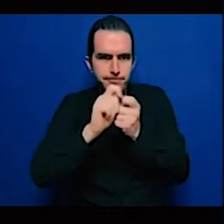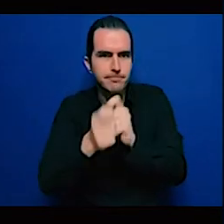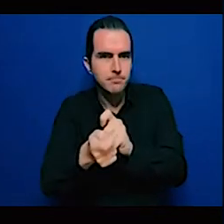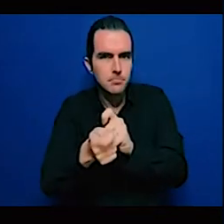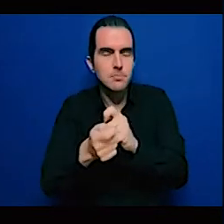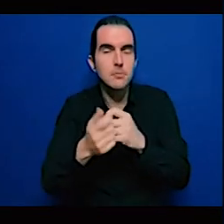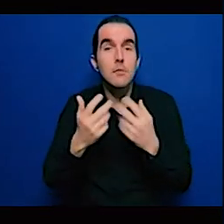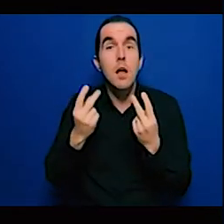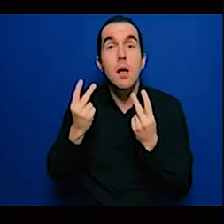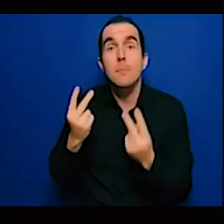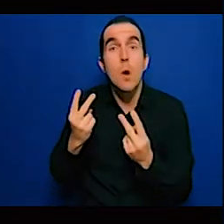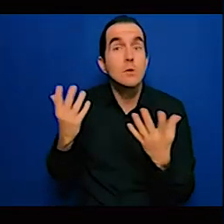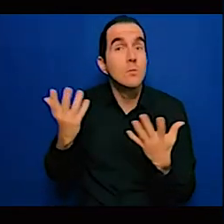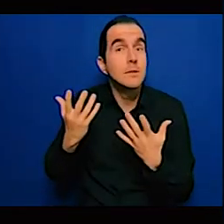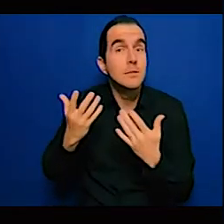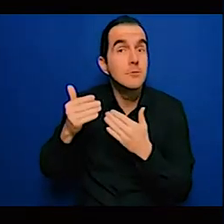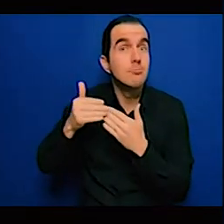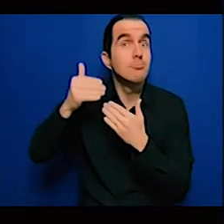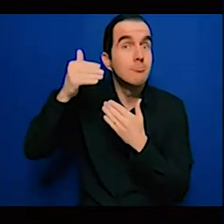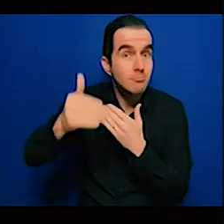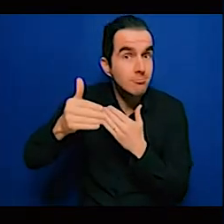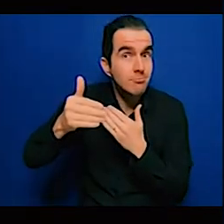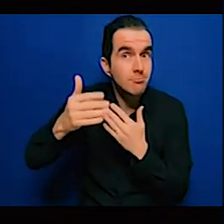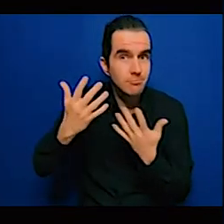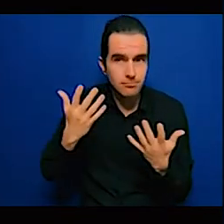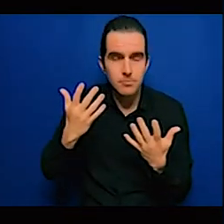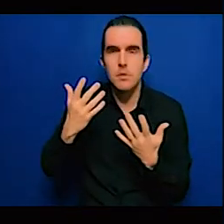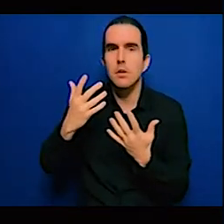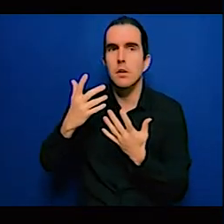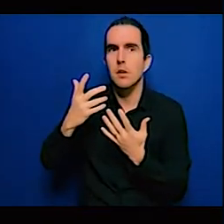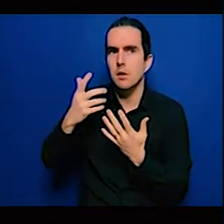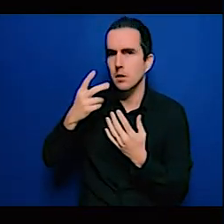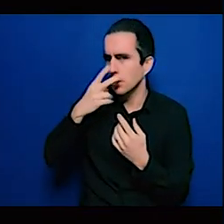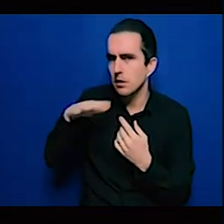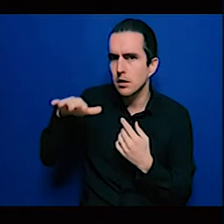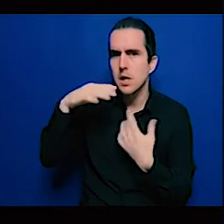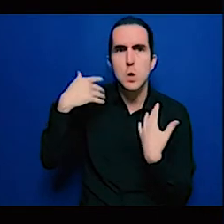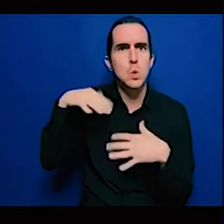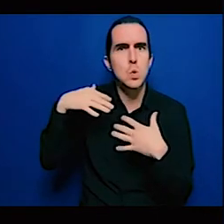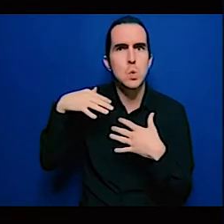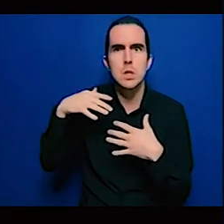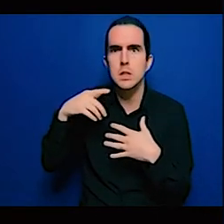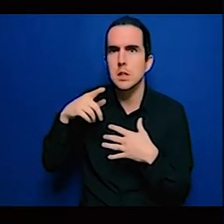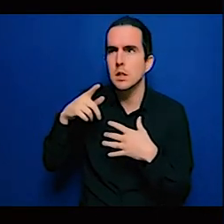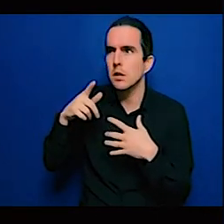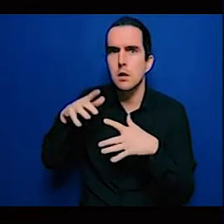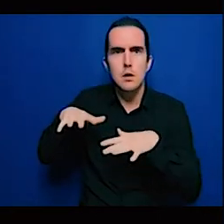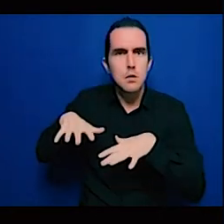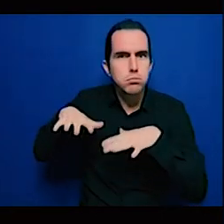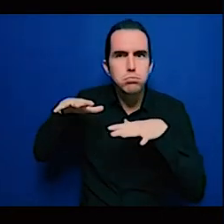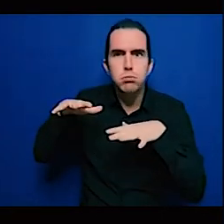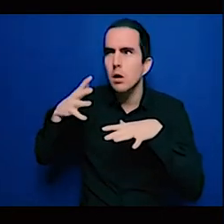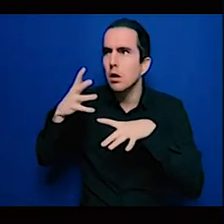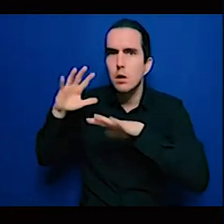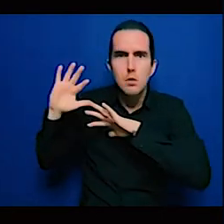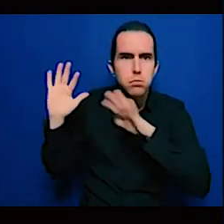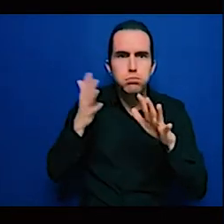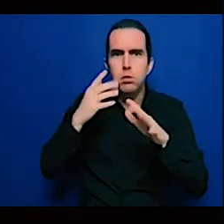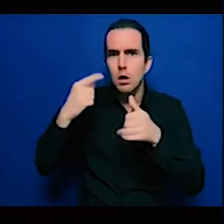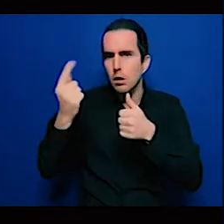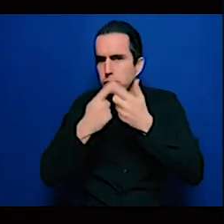which negatively affect the development of African states and human safety, is a very important